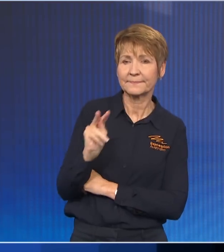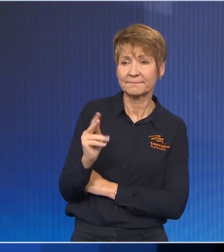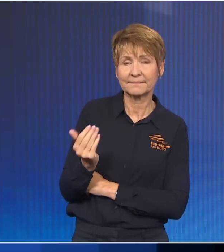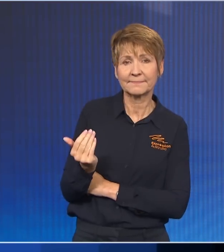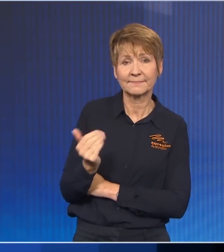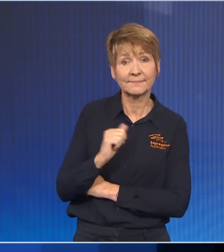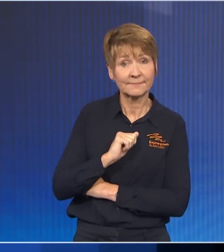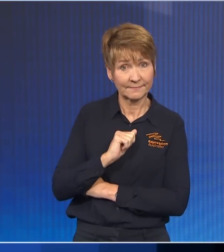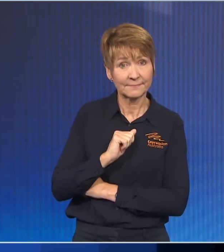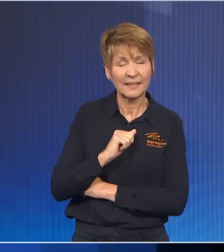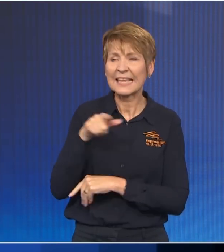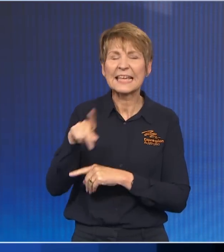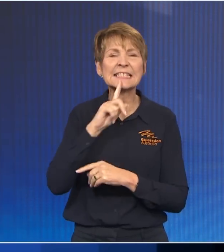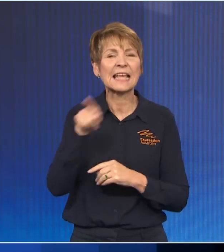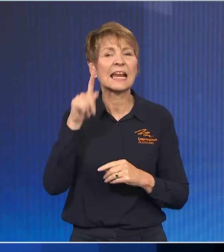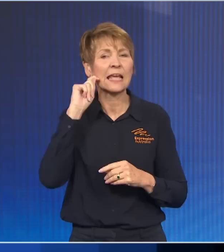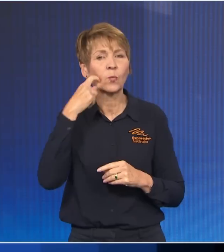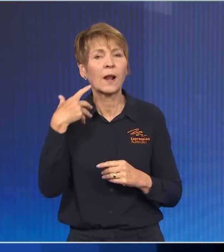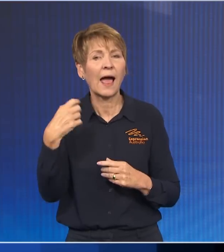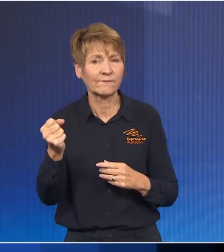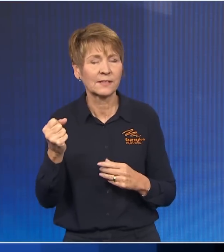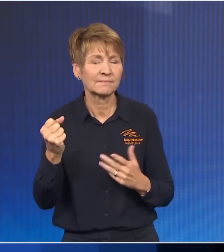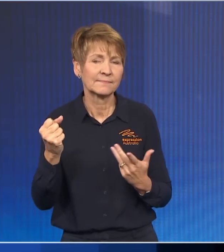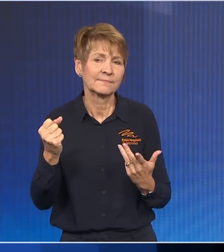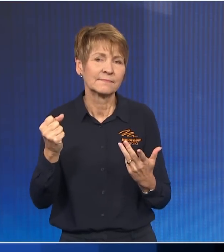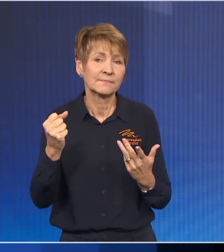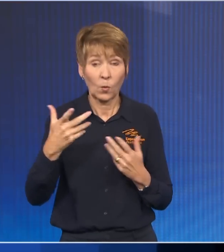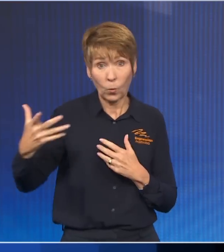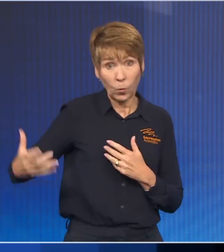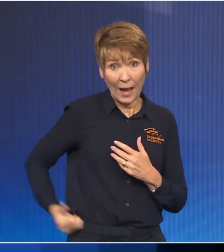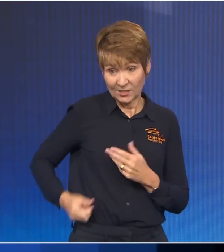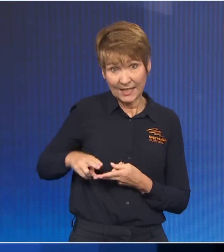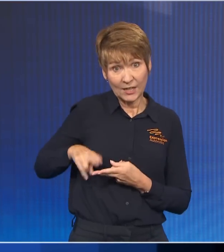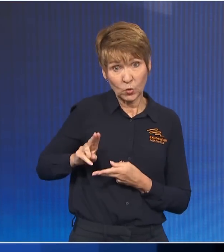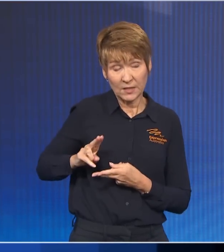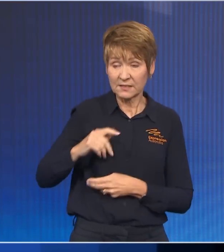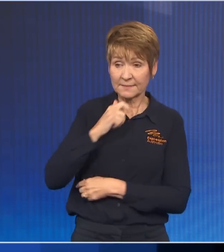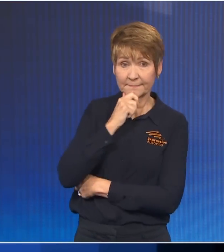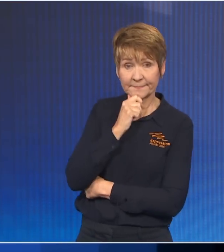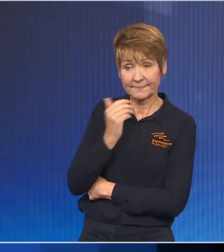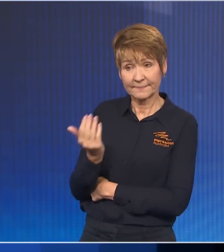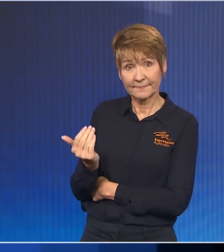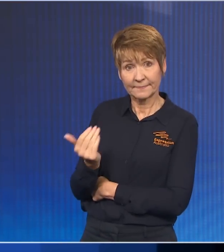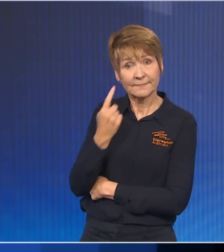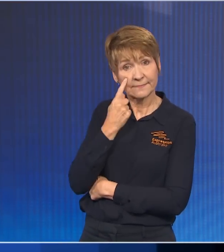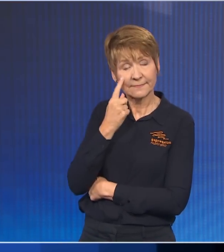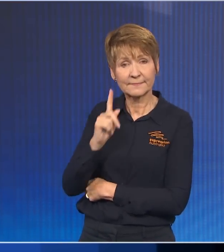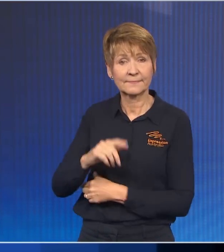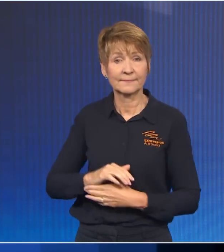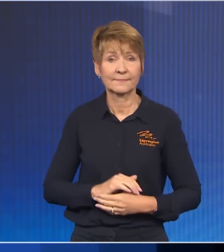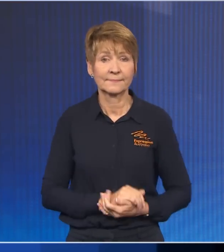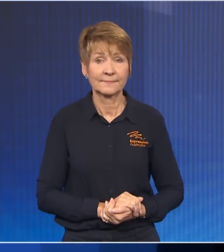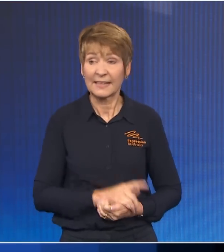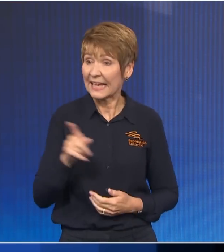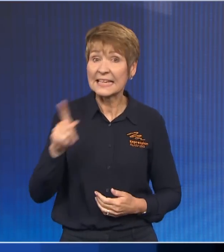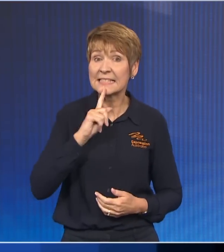has said that he will ensure that there is an increase, in particular in wages. I look forward to him delivering that. He has